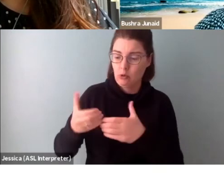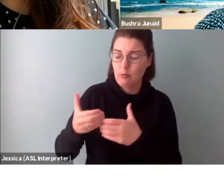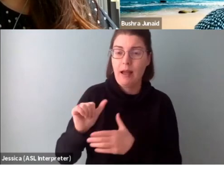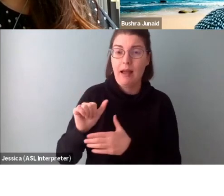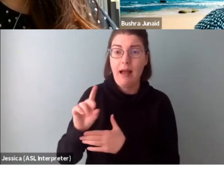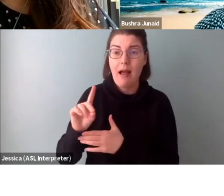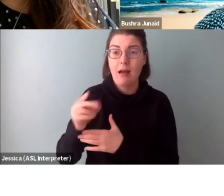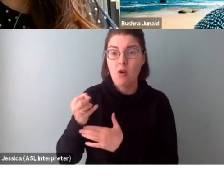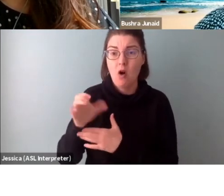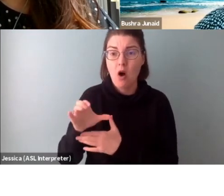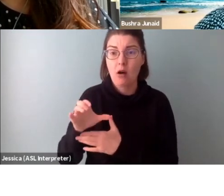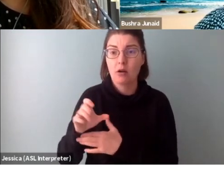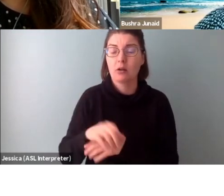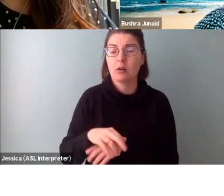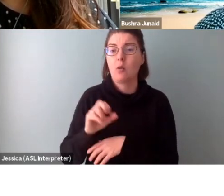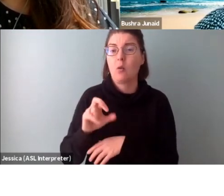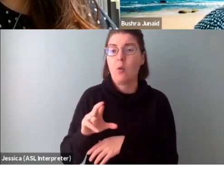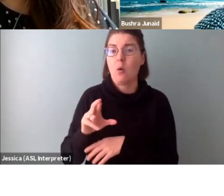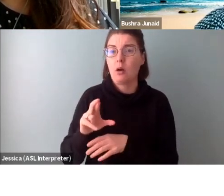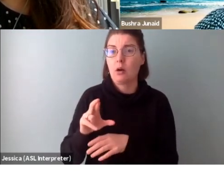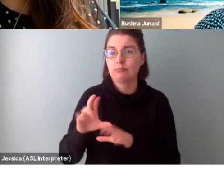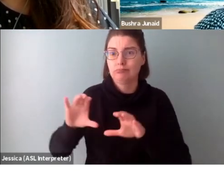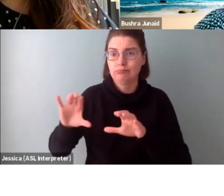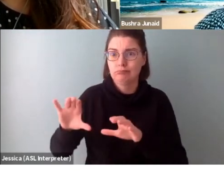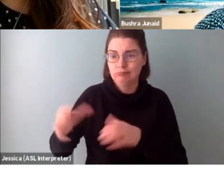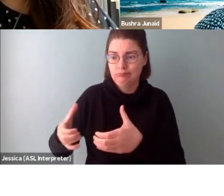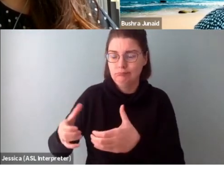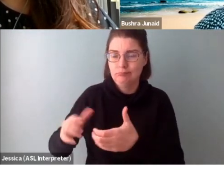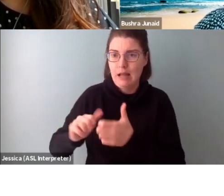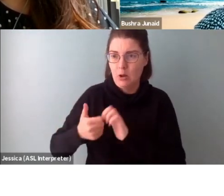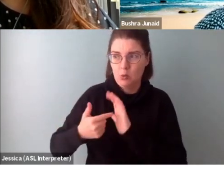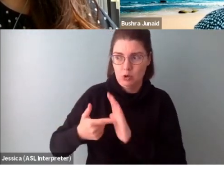show that they're professional artists involved in the project?